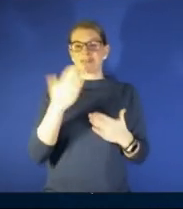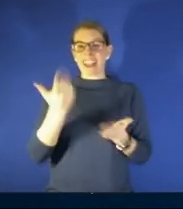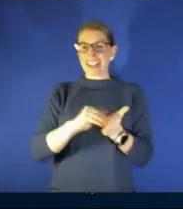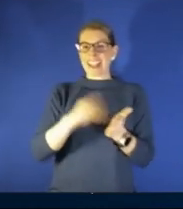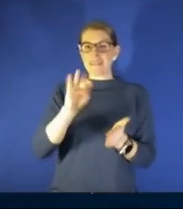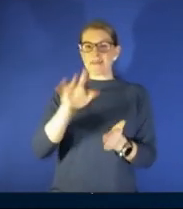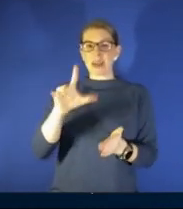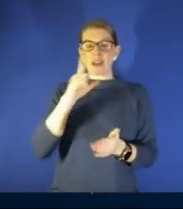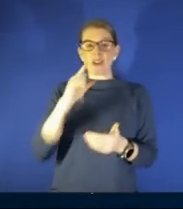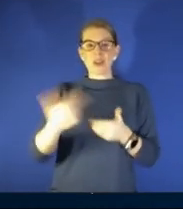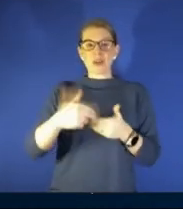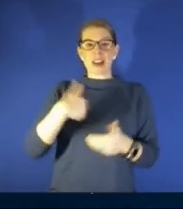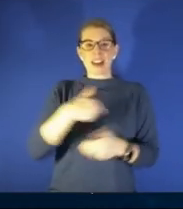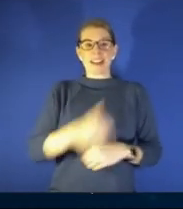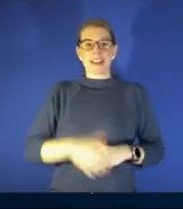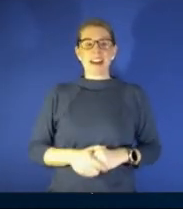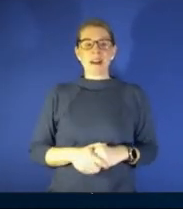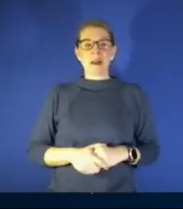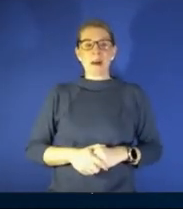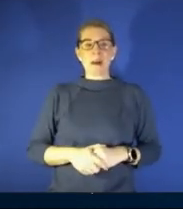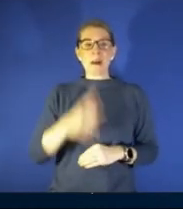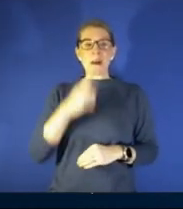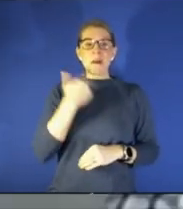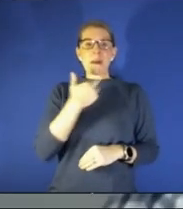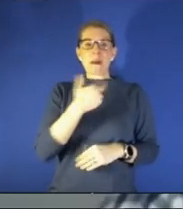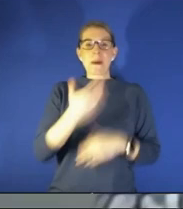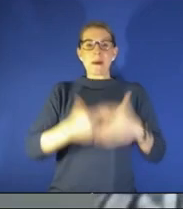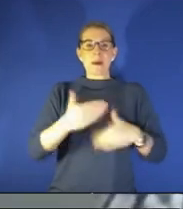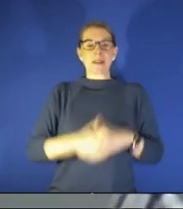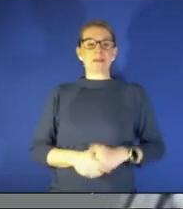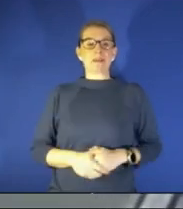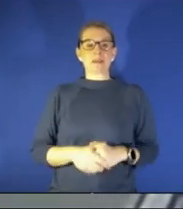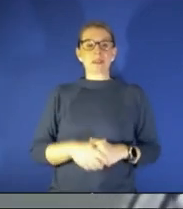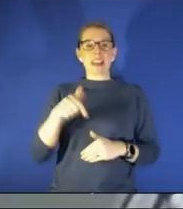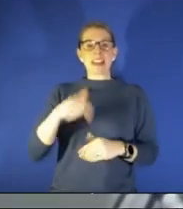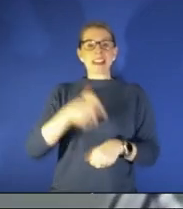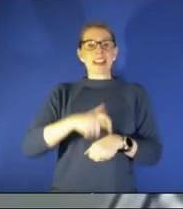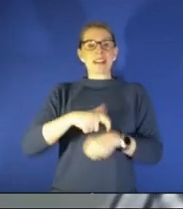steps that restaurants are taking this time of year to get ready for the crowds